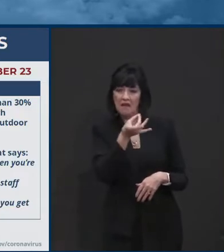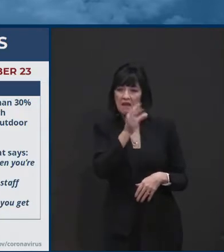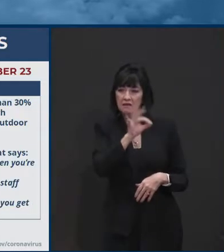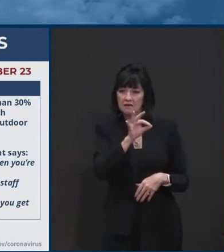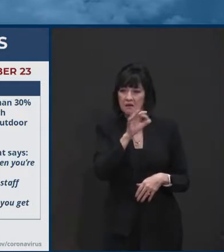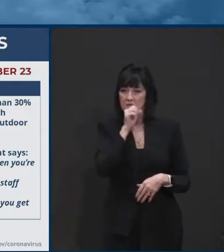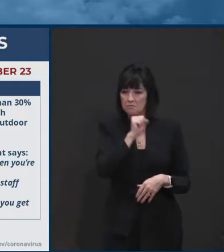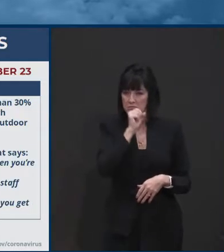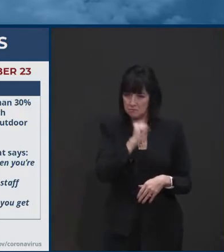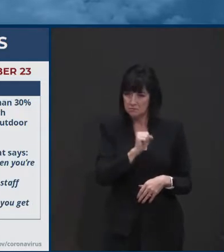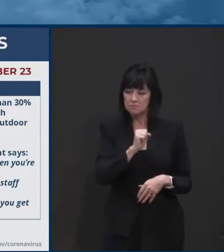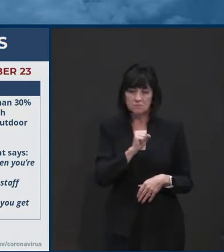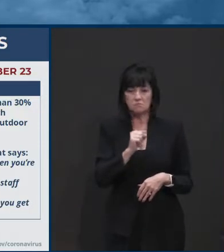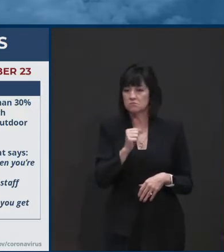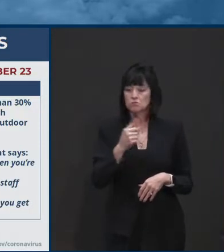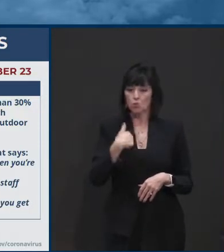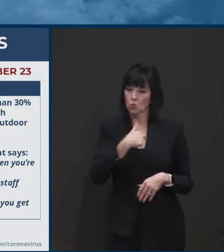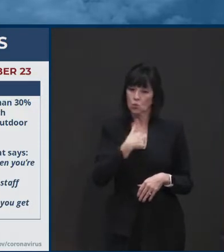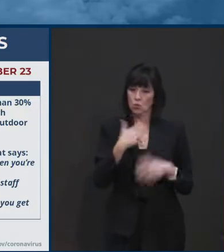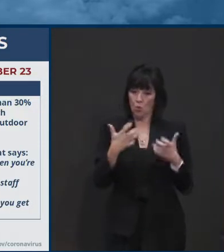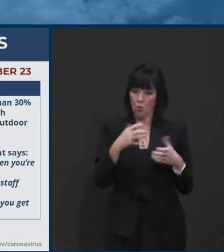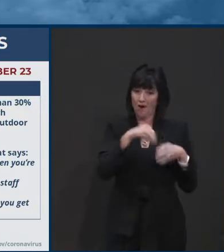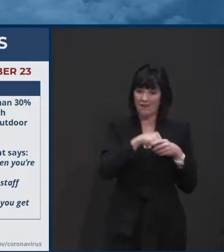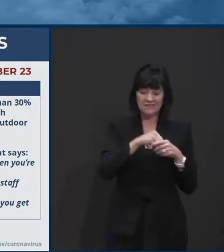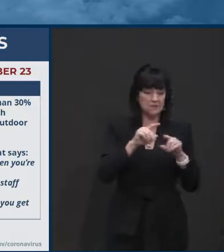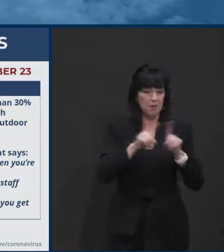doing it in, inside. Uh,